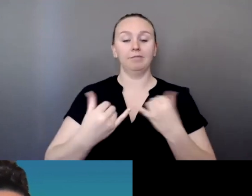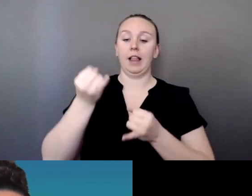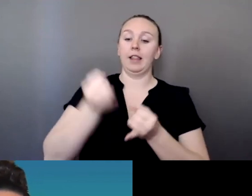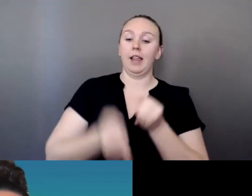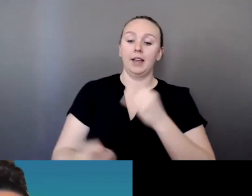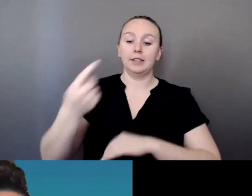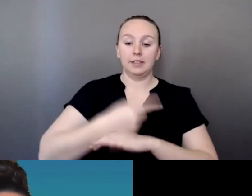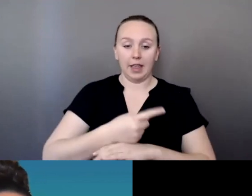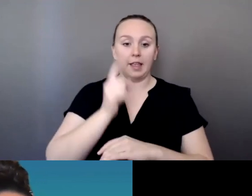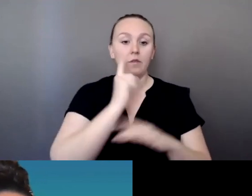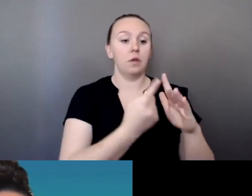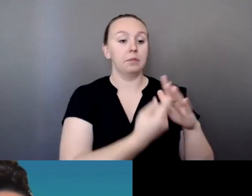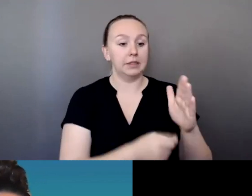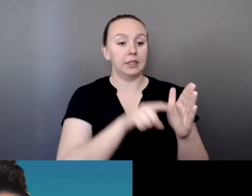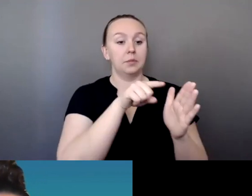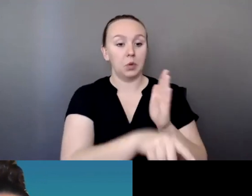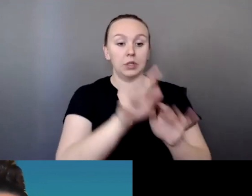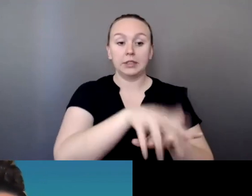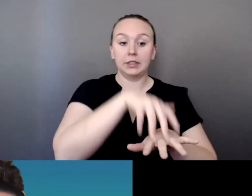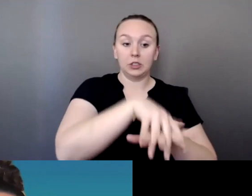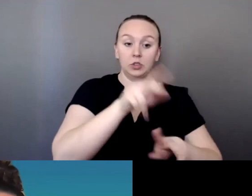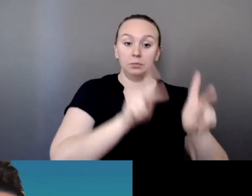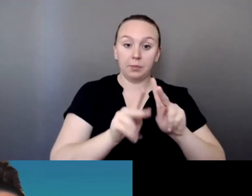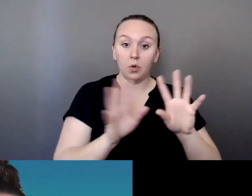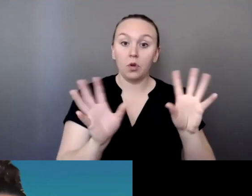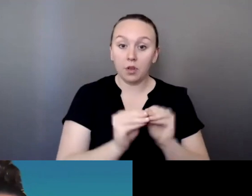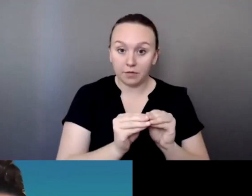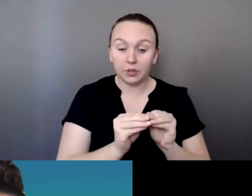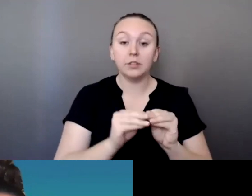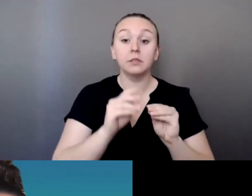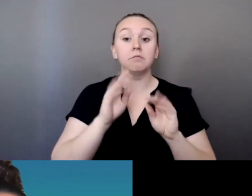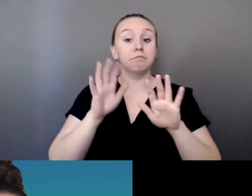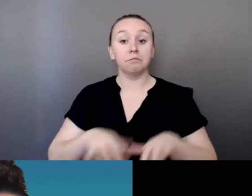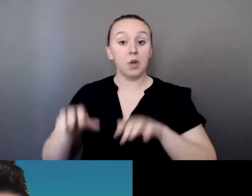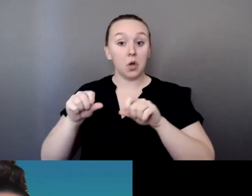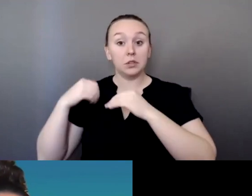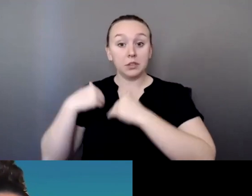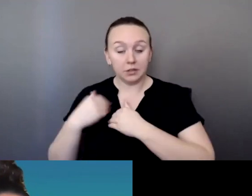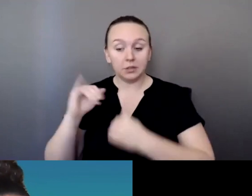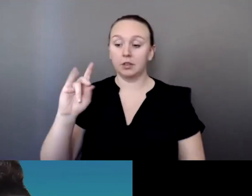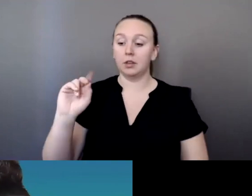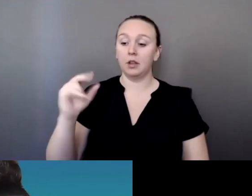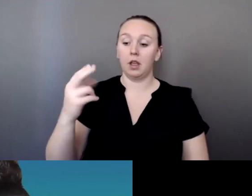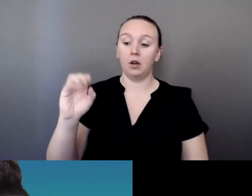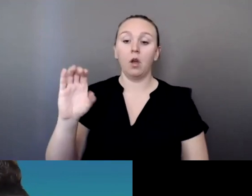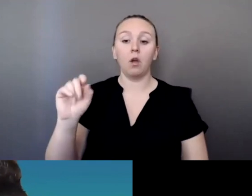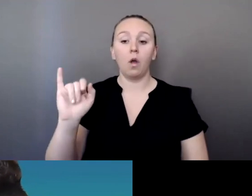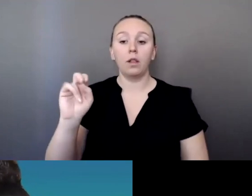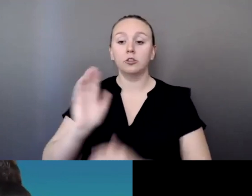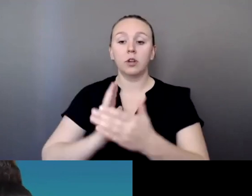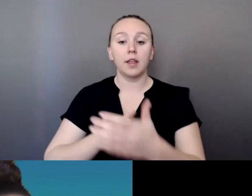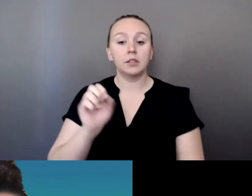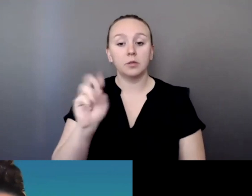Missing and Murdered Indigenous Peoples Conference hosted by the Idaho Coalition Against Sexual and Domestic Violence.